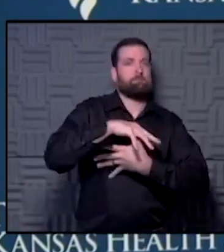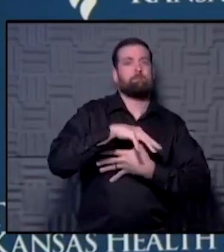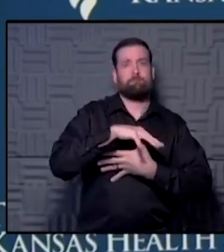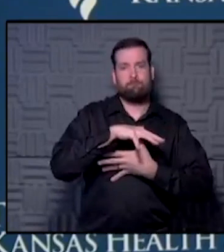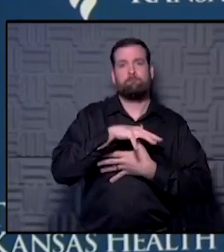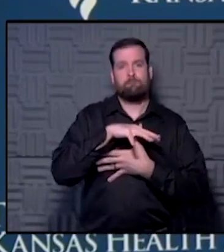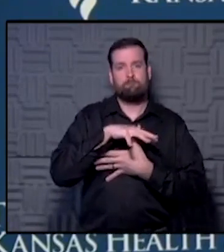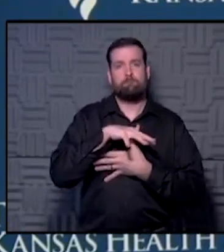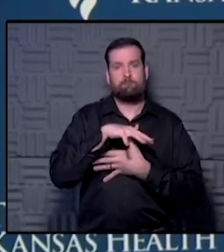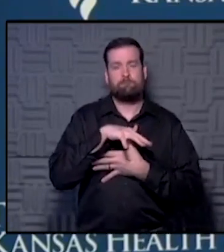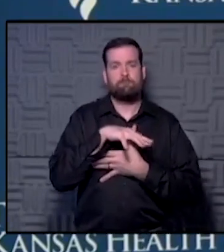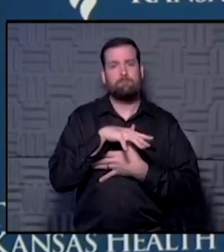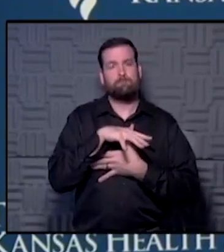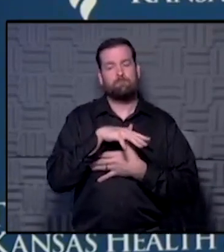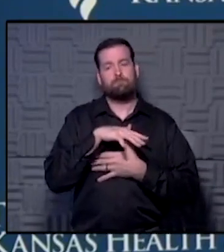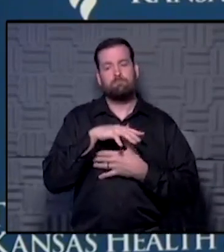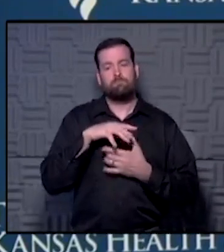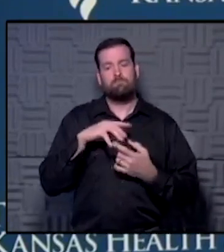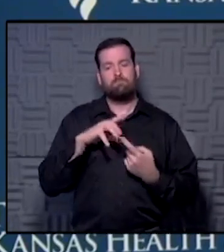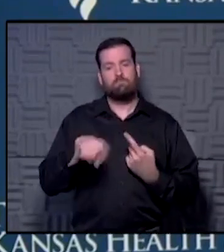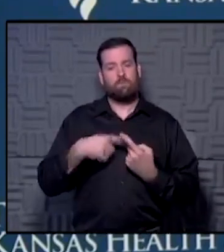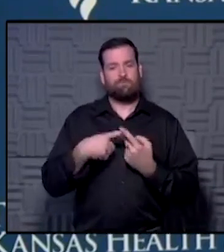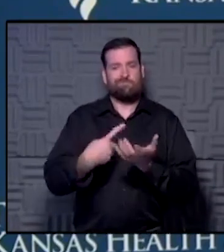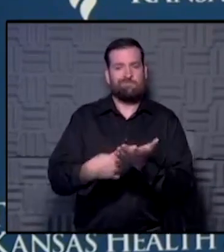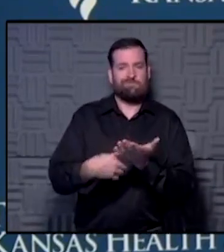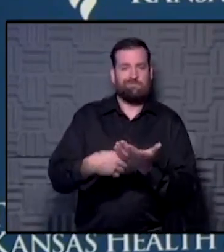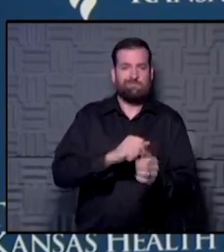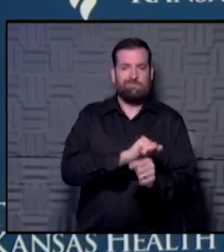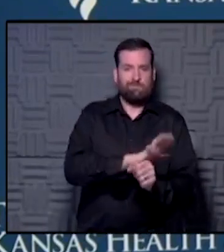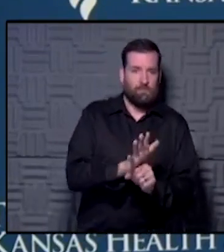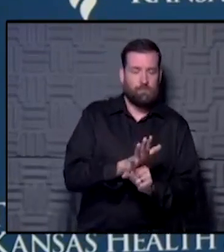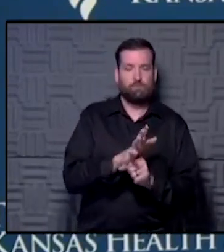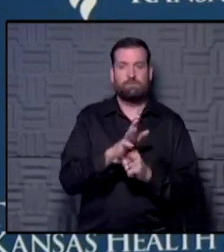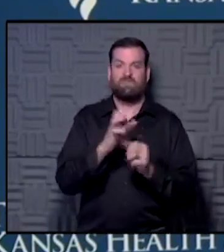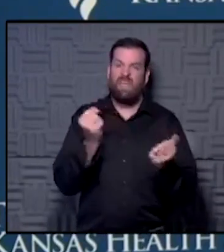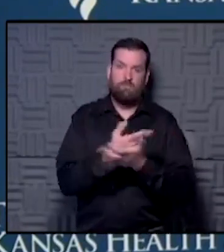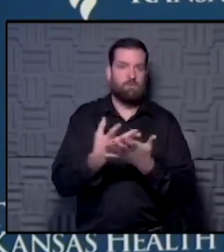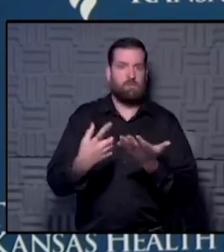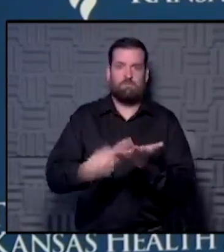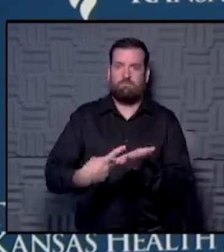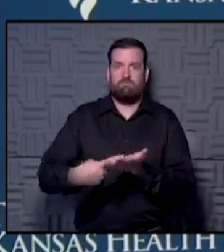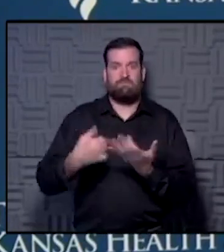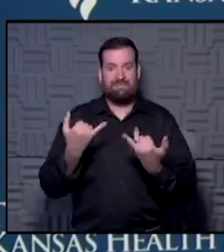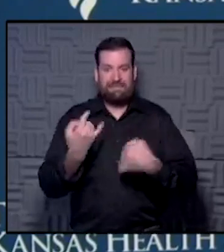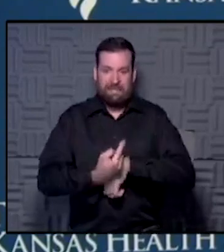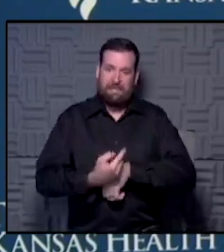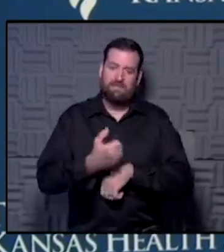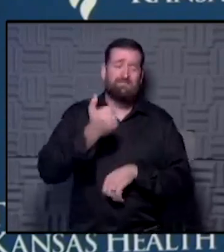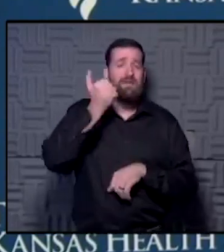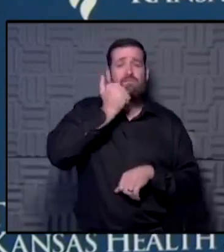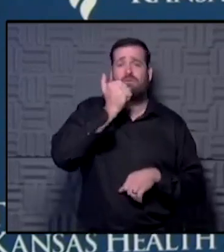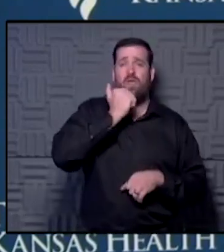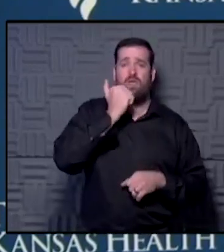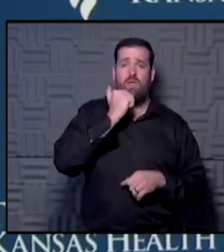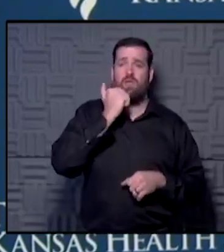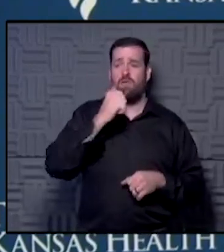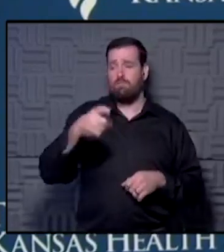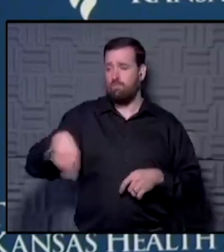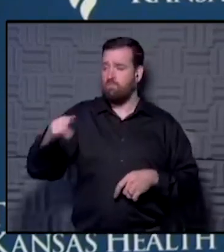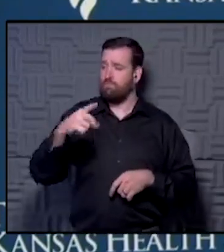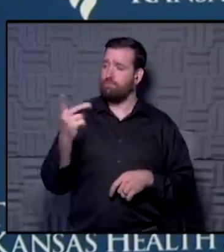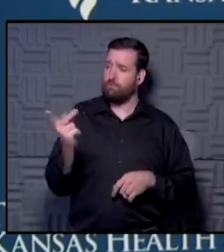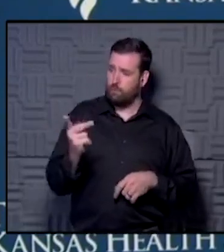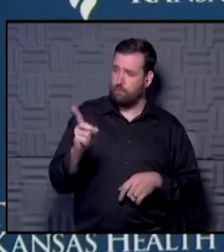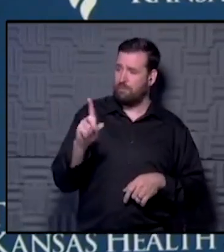And I feel like we are doing that when we talk about the pandemic and everything we've been talking about today and every other morning that you and Dana are here.